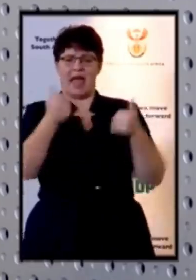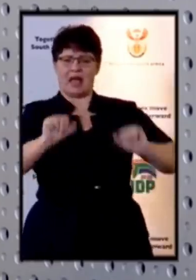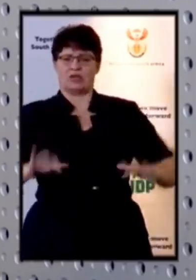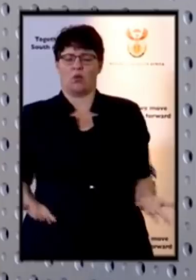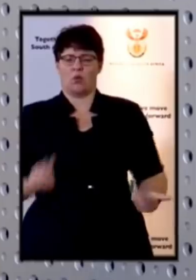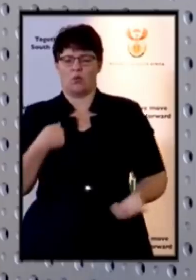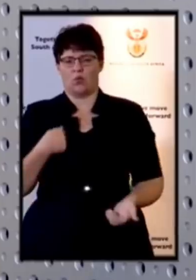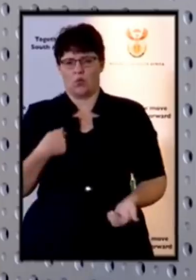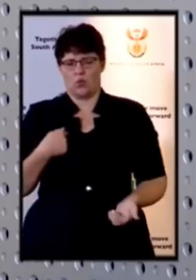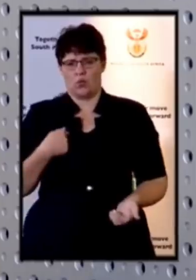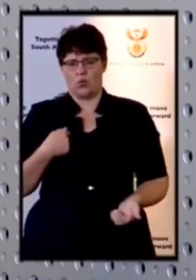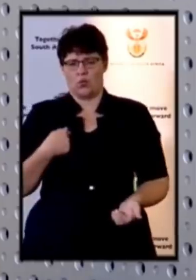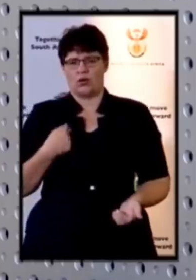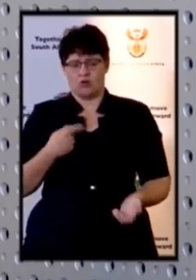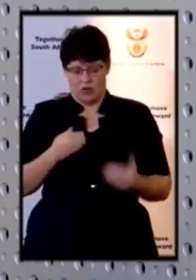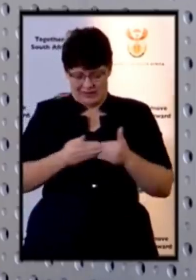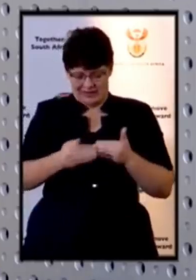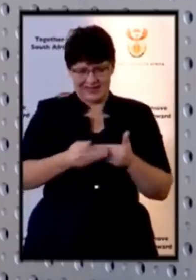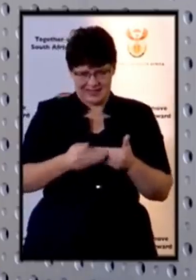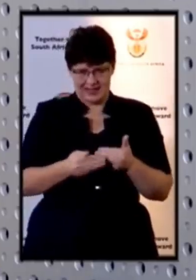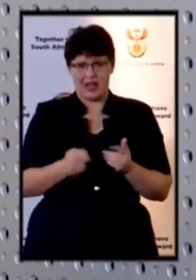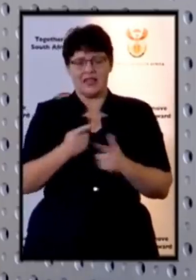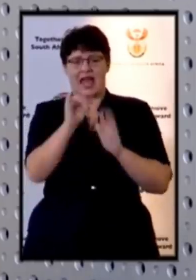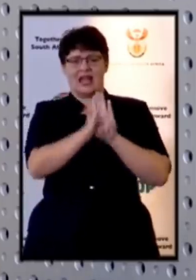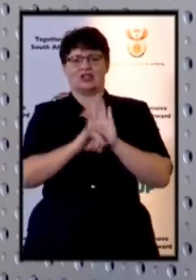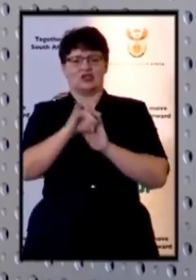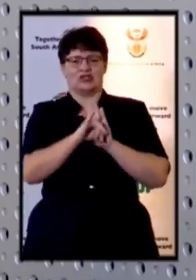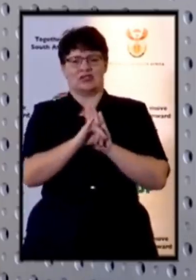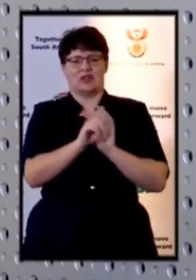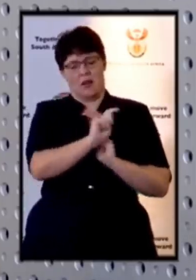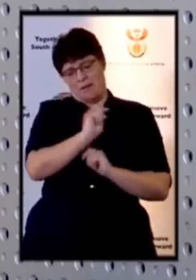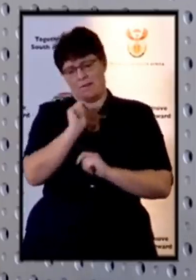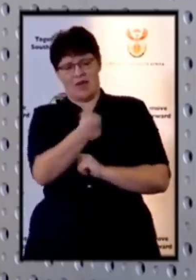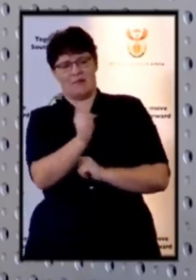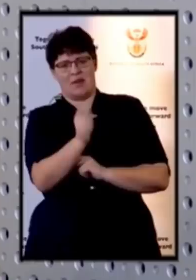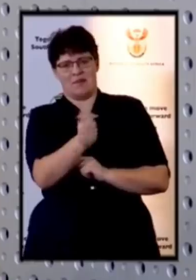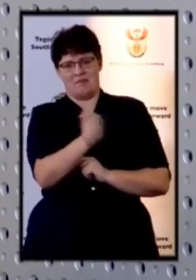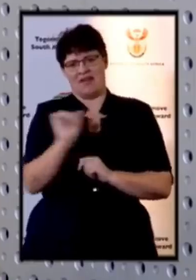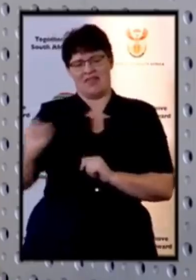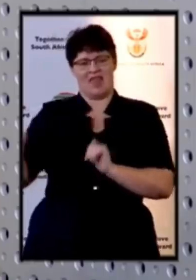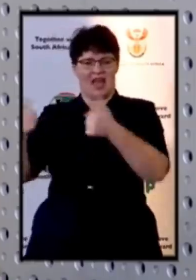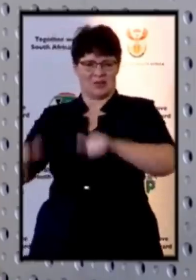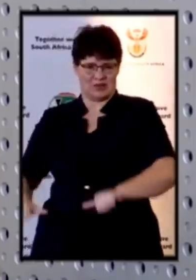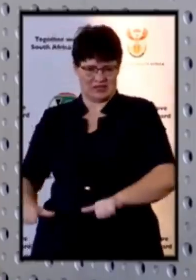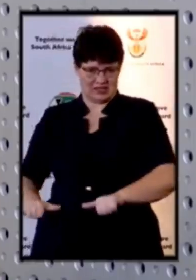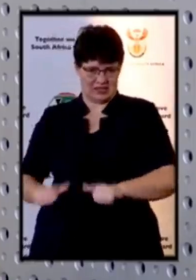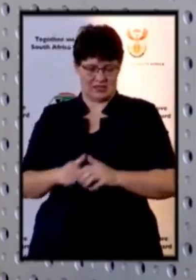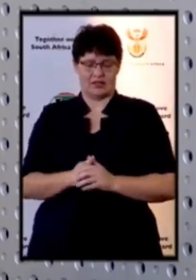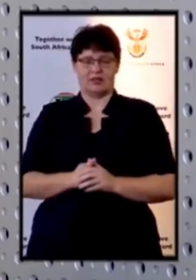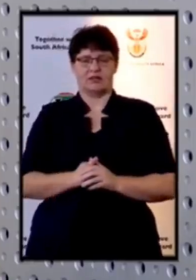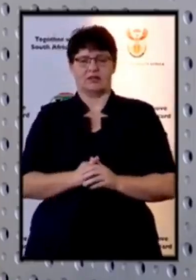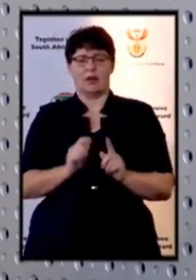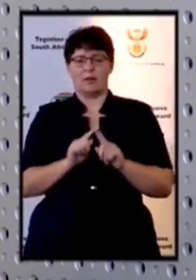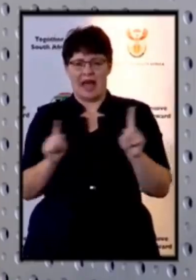in the short term the insurance should kick in but the